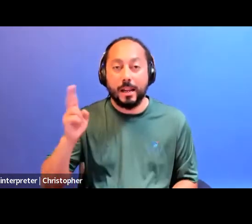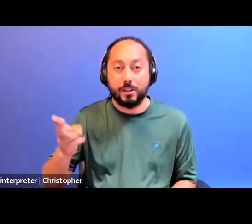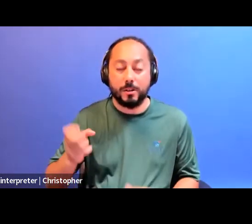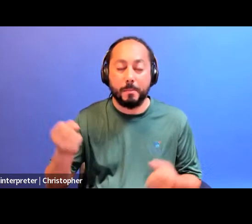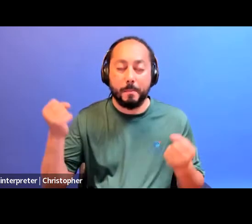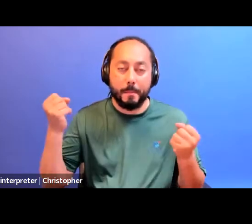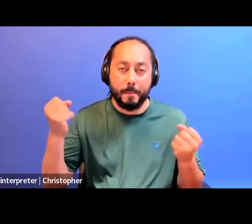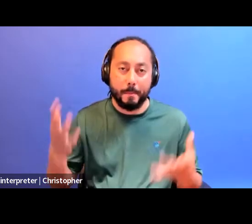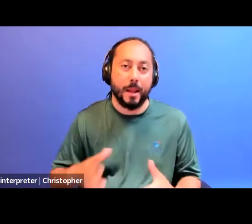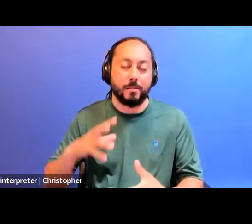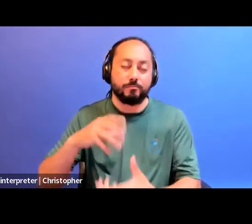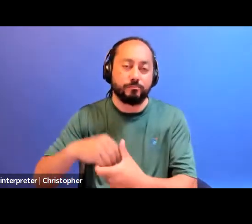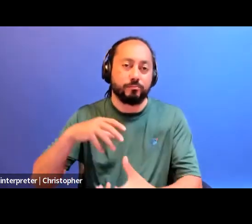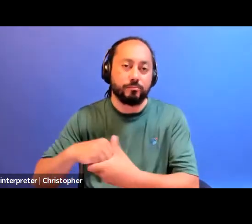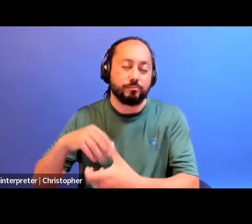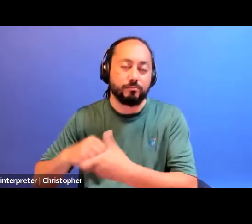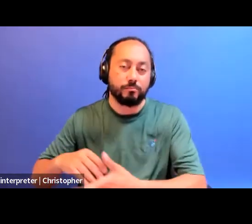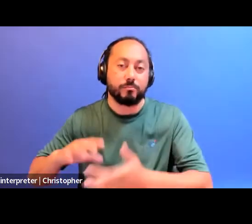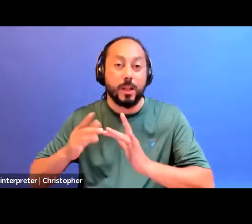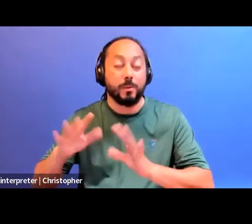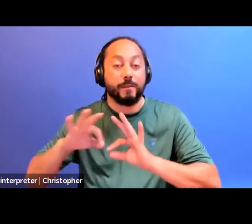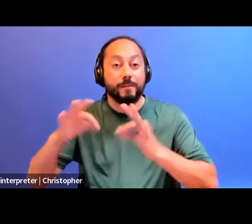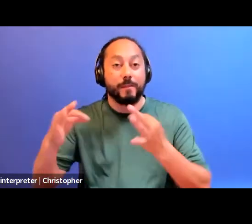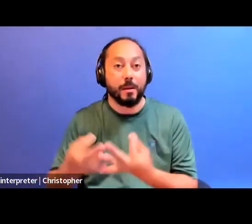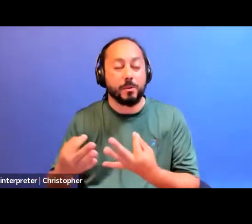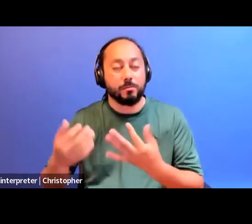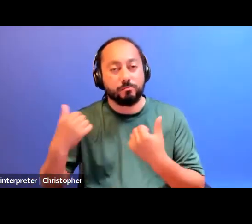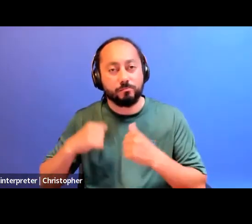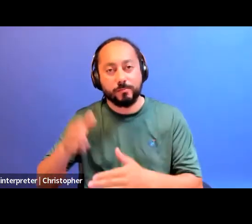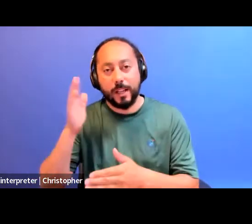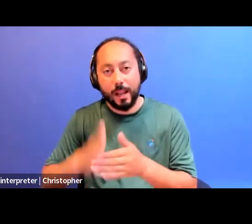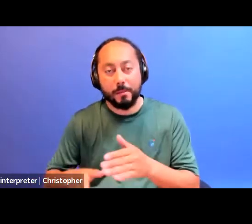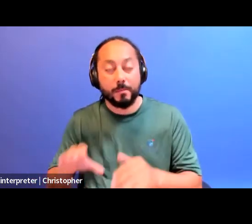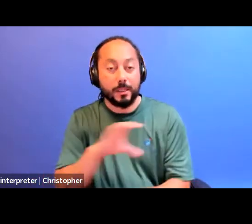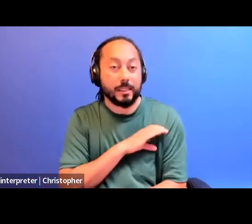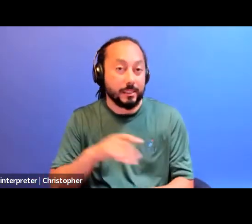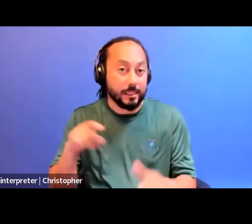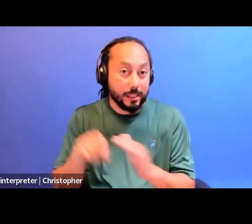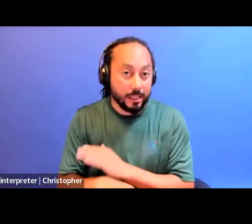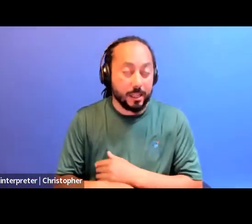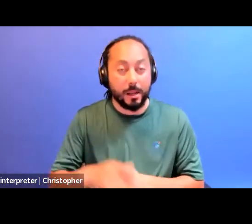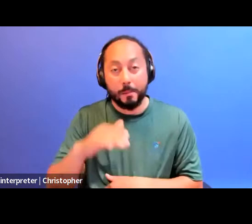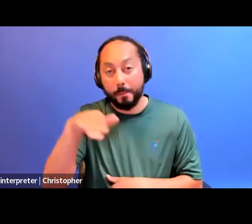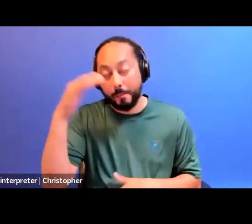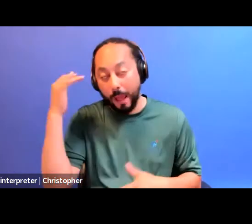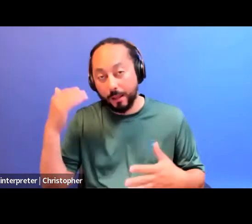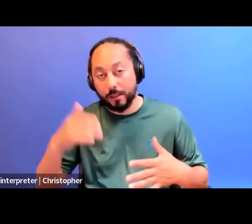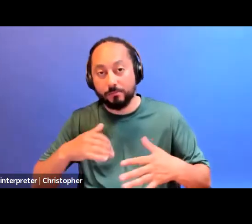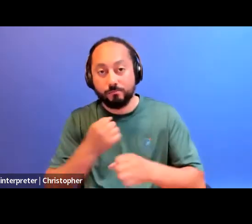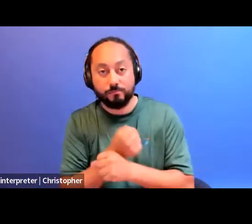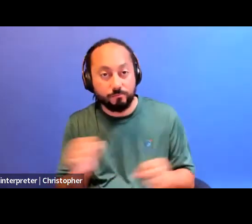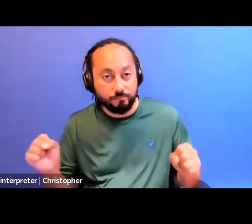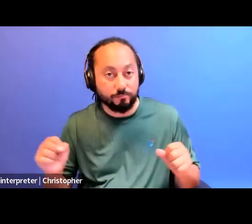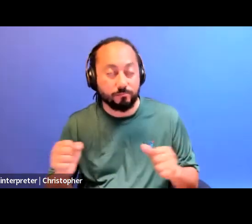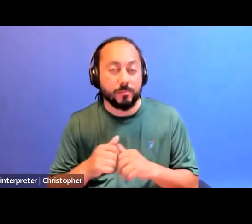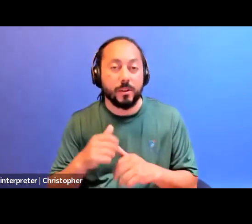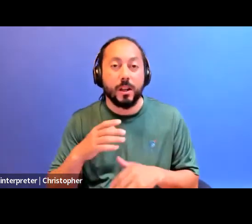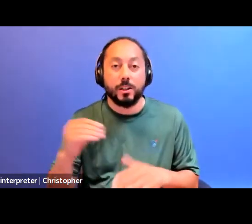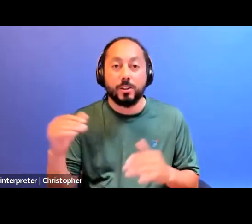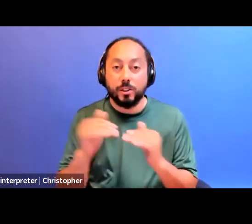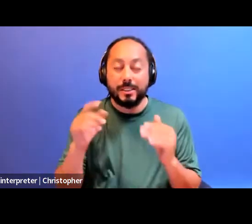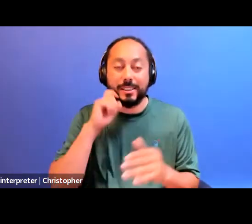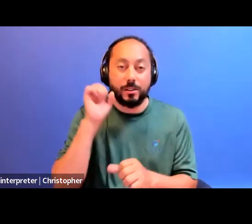movements from networks of families working to end police killings to black liberation work to migrant justice and sex worker justice